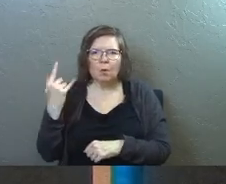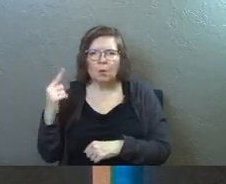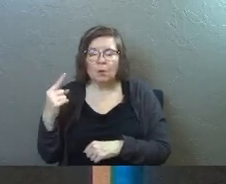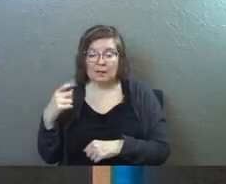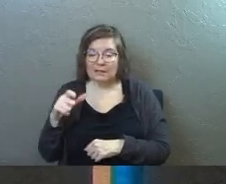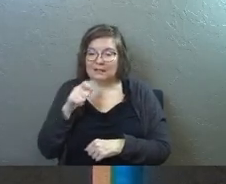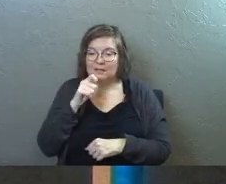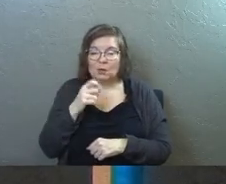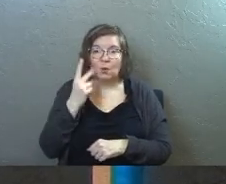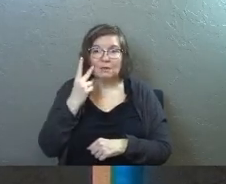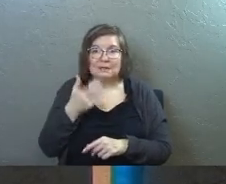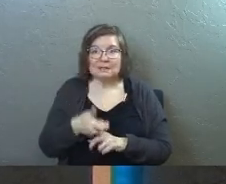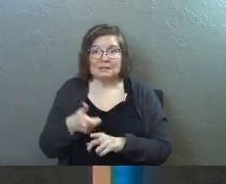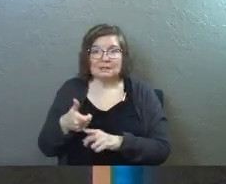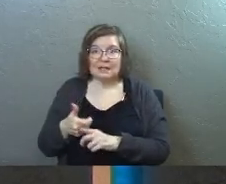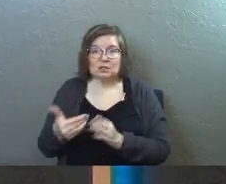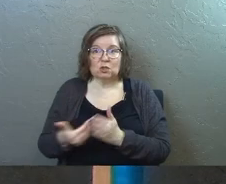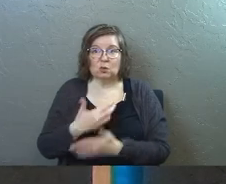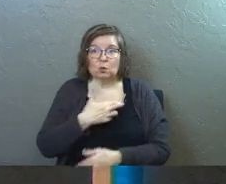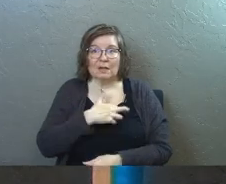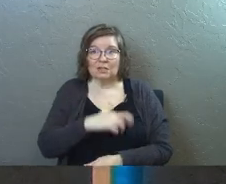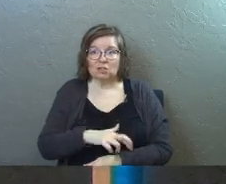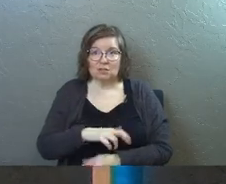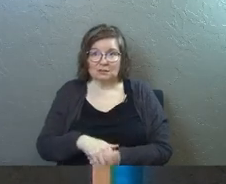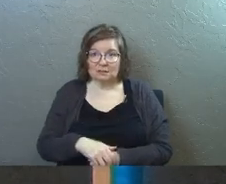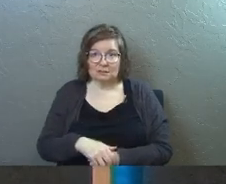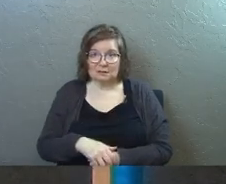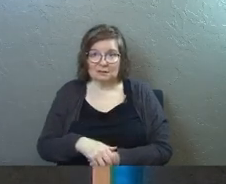Because they don't see themselves as a new religion.